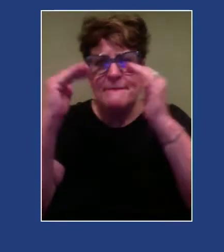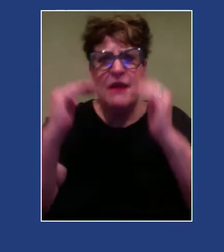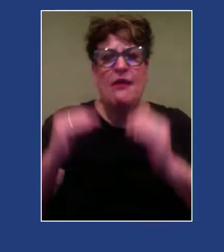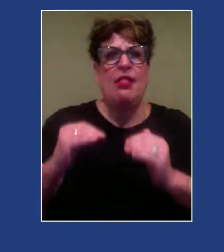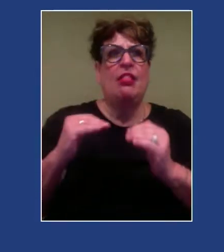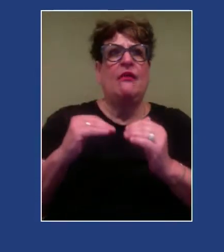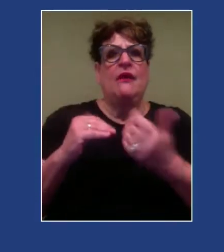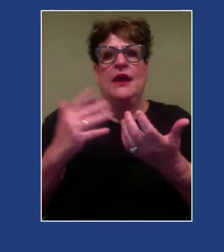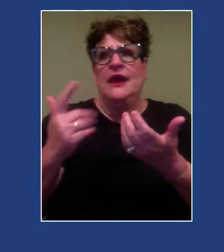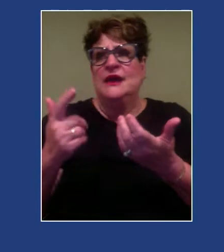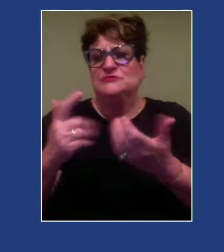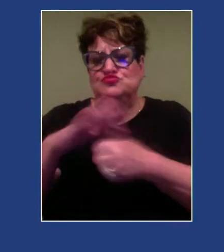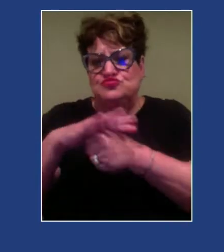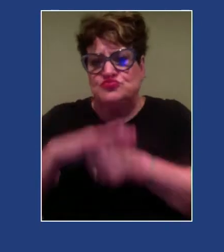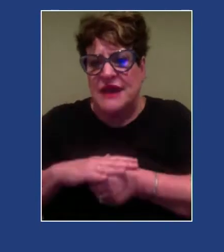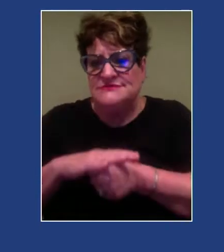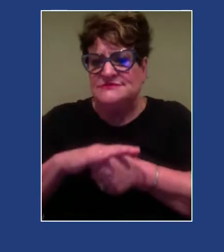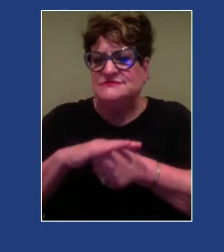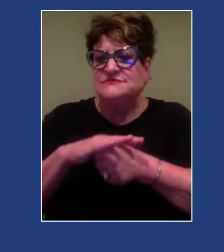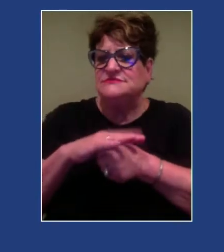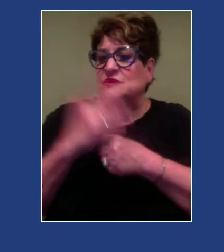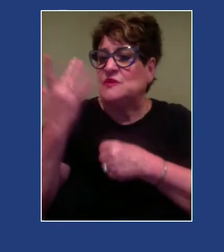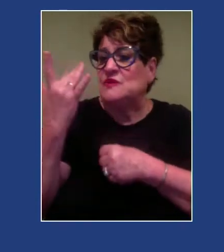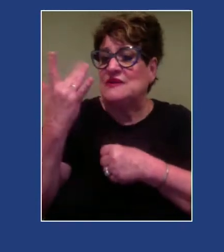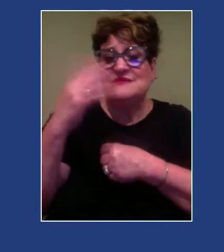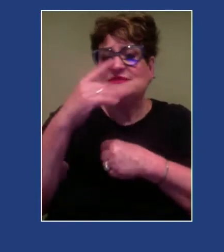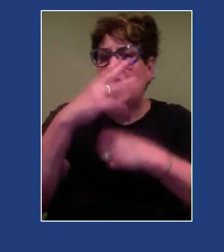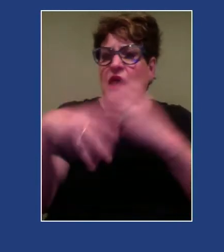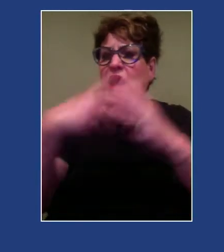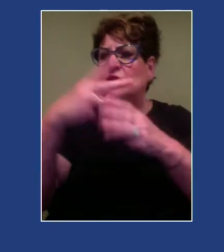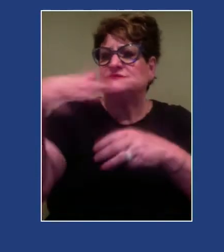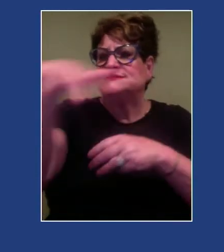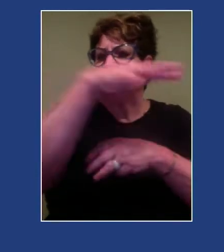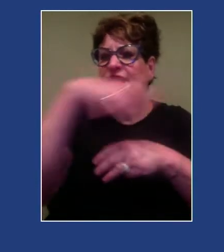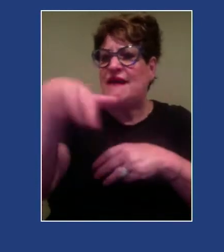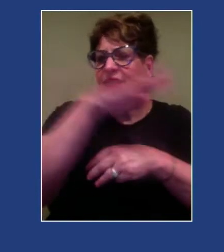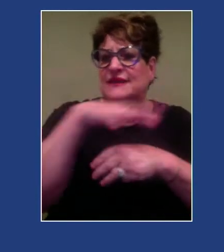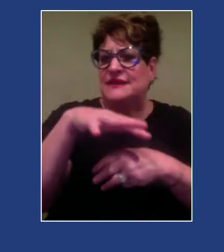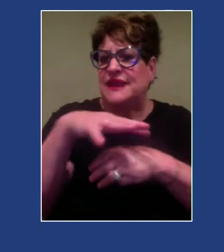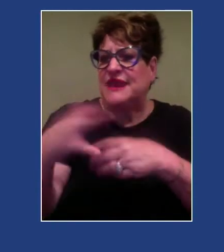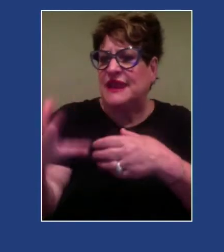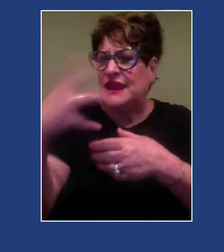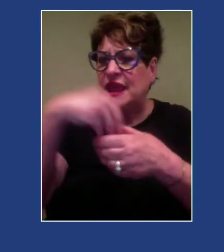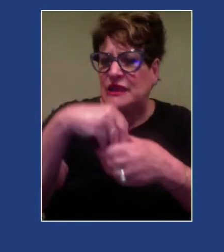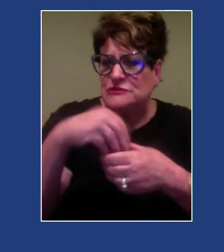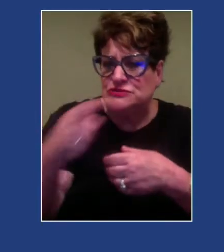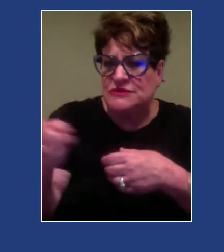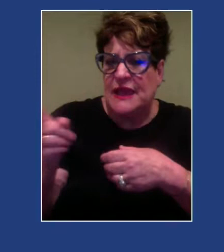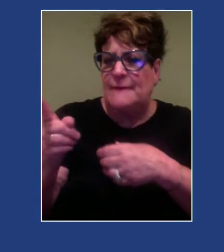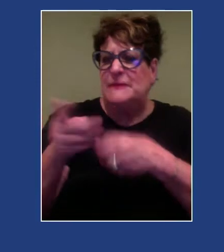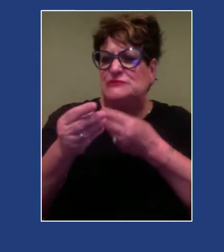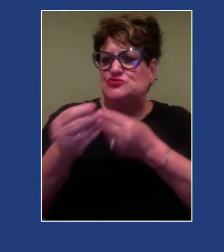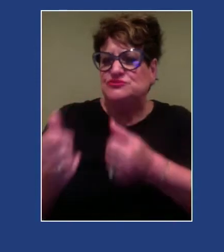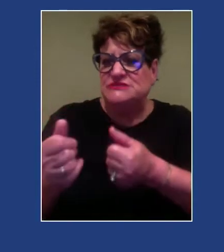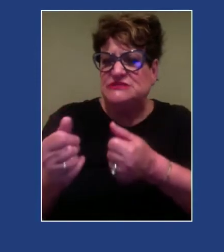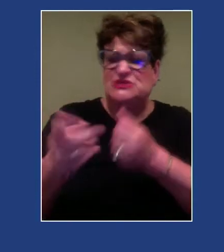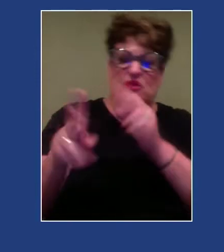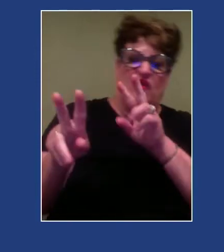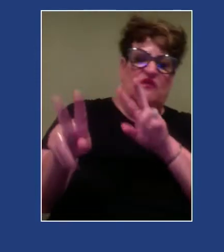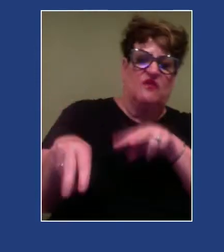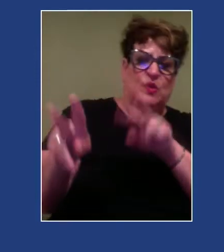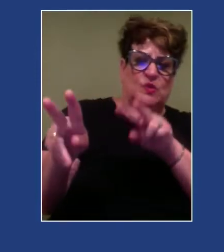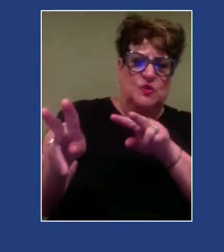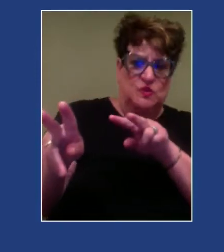due to how society engages, how society views, how society treats those folks, right?